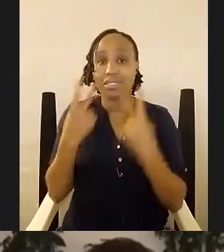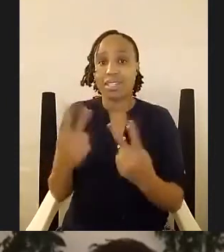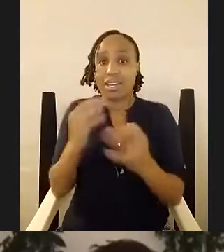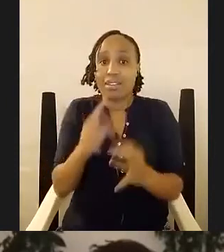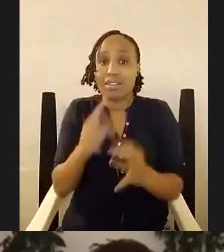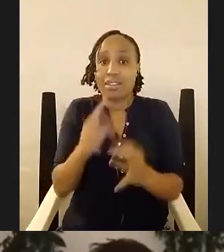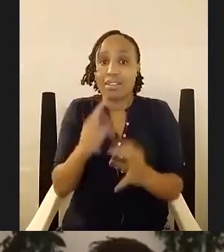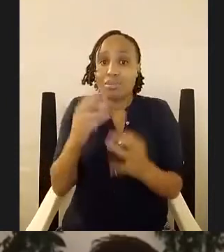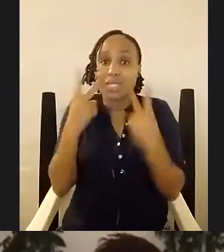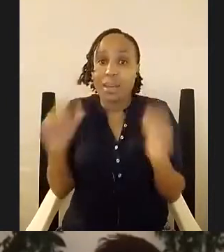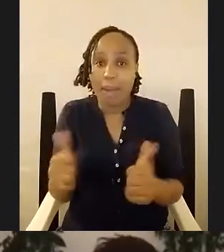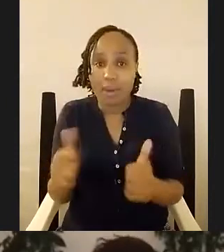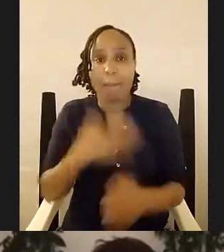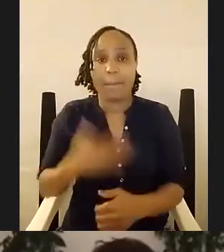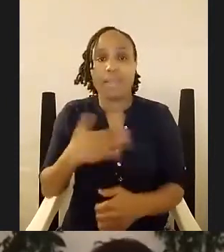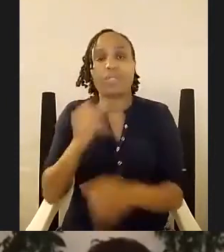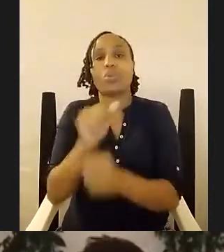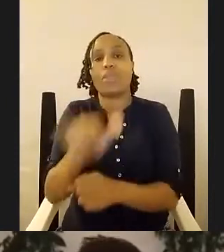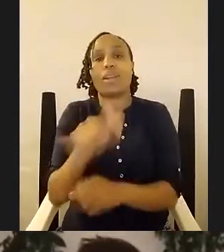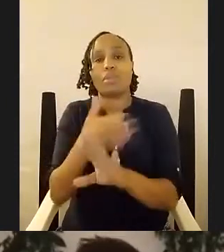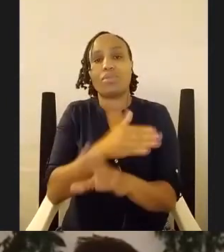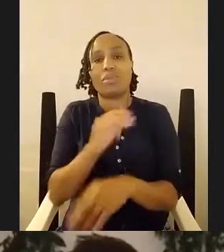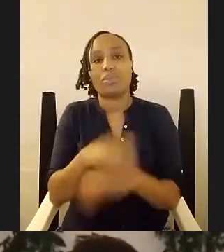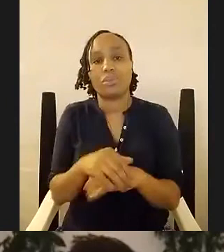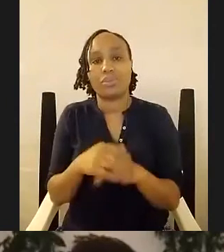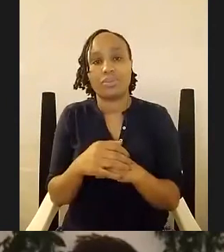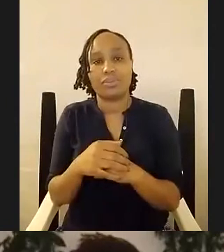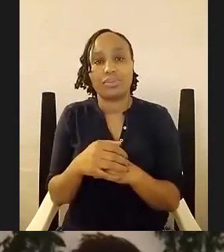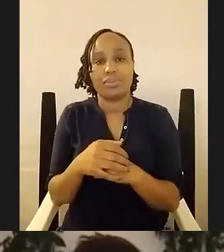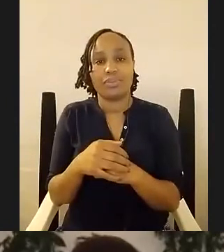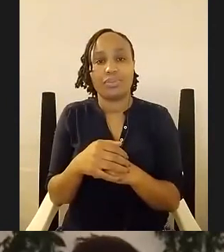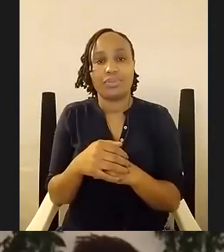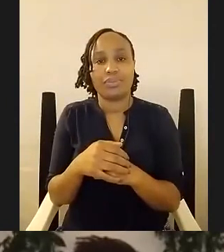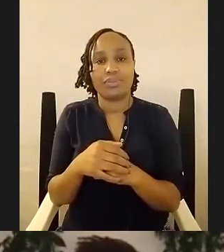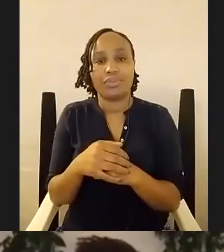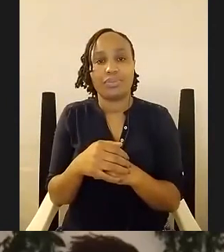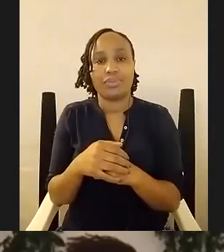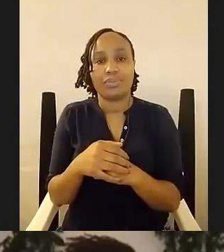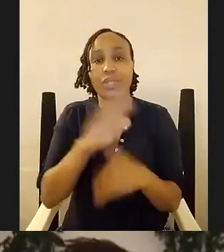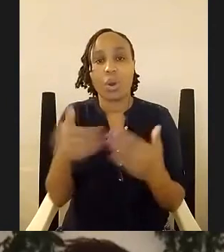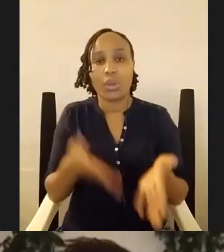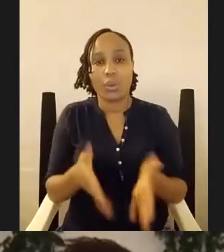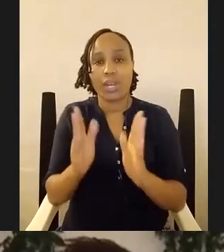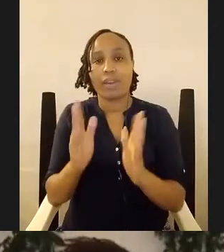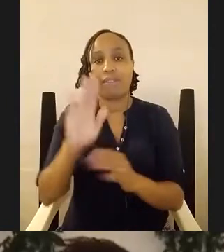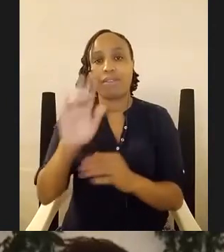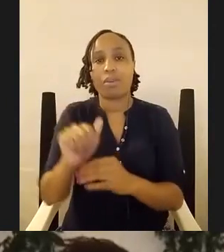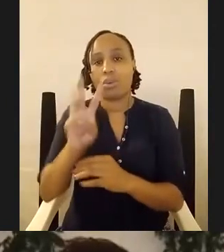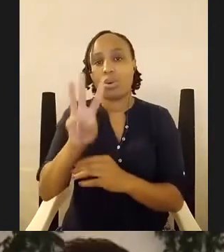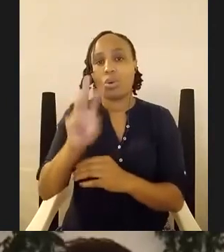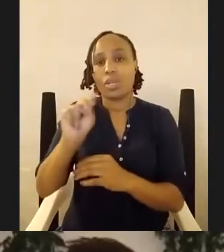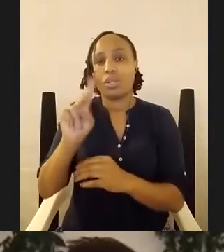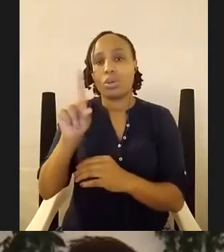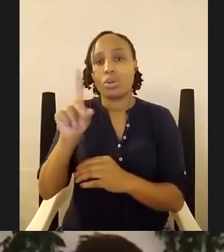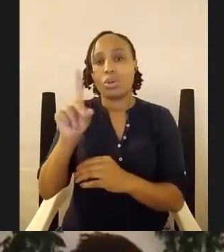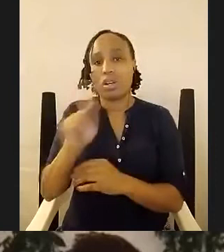do so immediately then all the way from windhook which i hope is why you're dining in from but correct